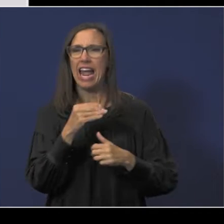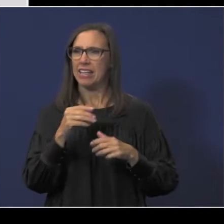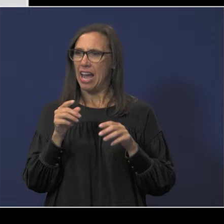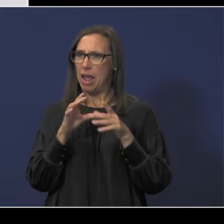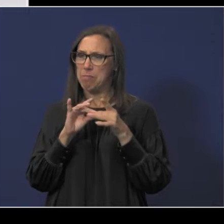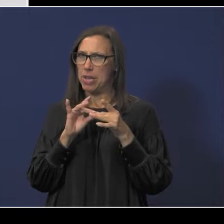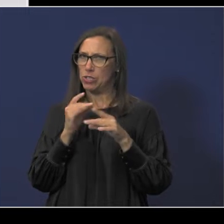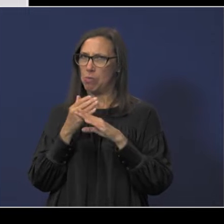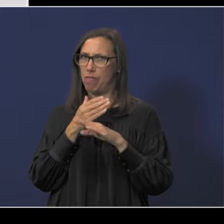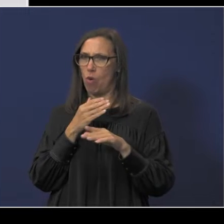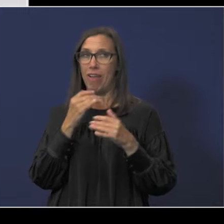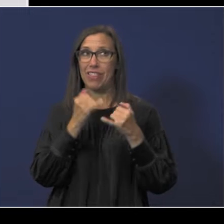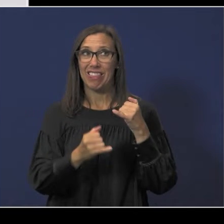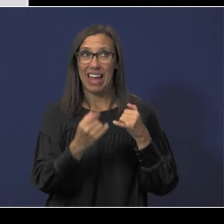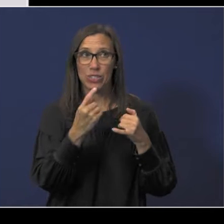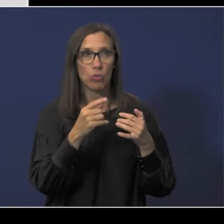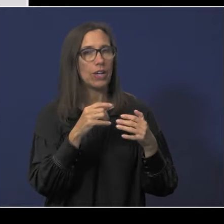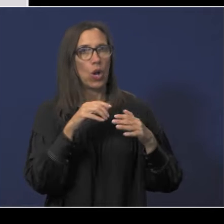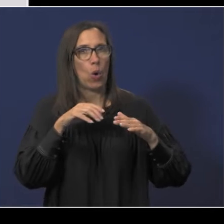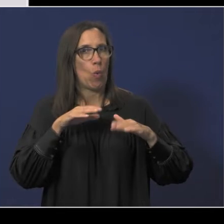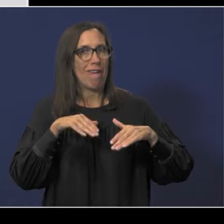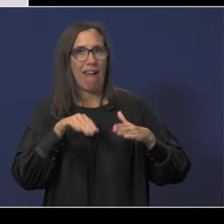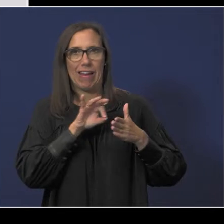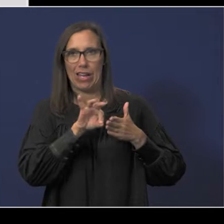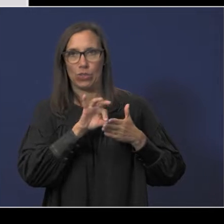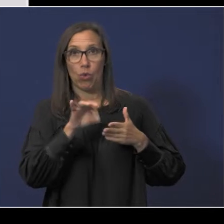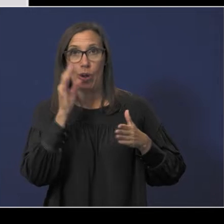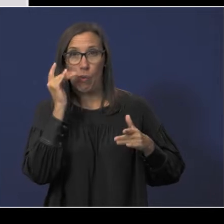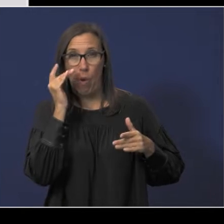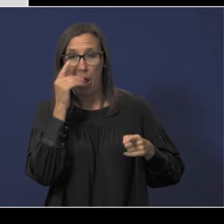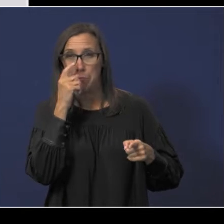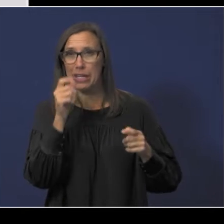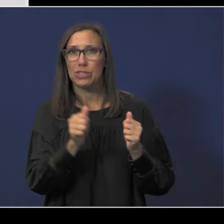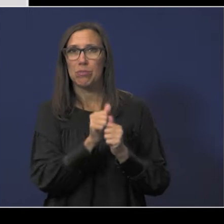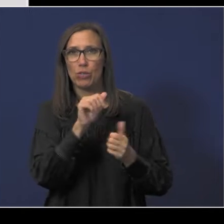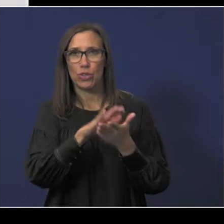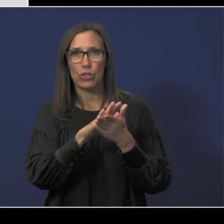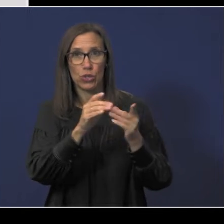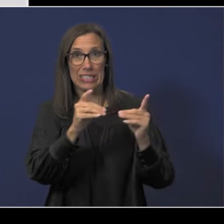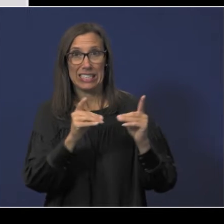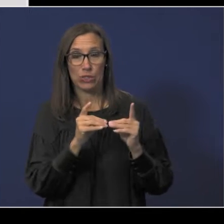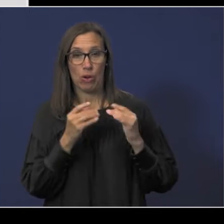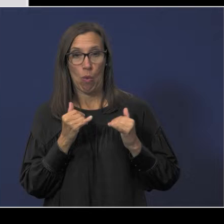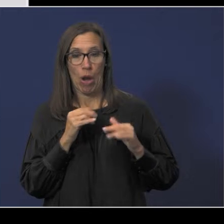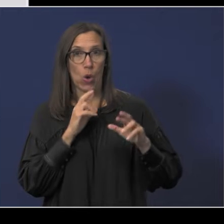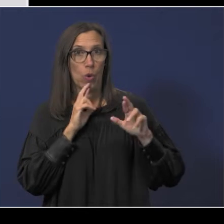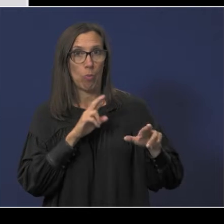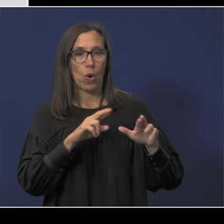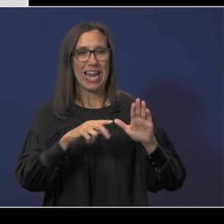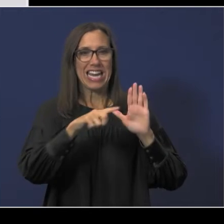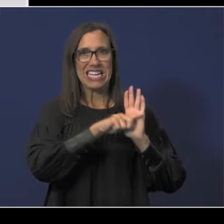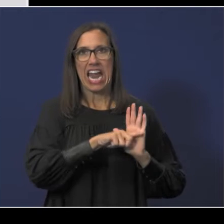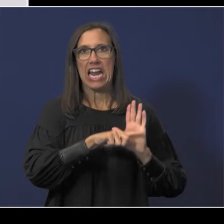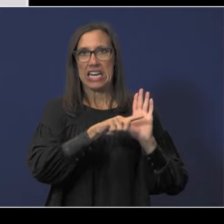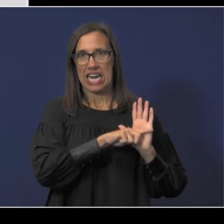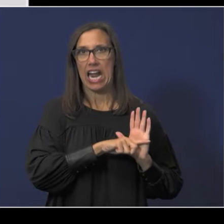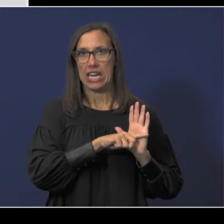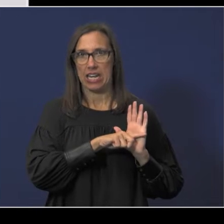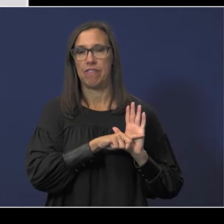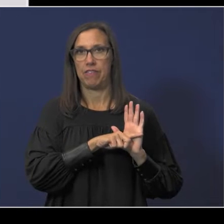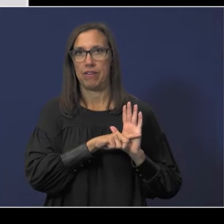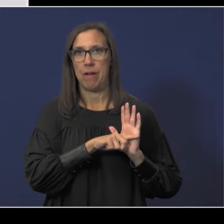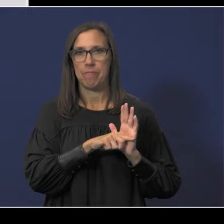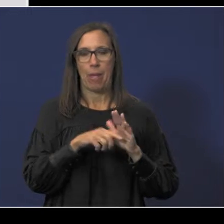earlier, the last indicator here is currently not being scored due to the fact that a majority of school districts are now reporting a negative net